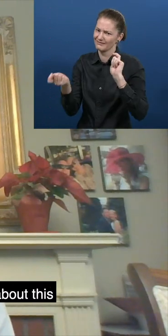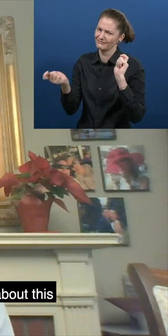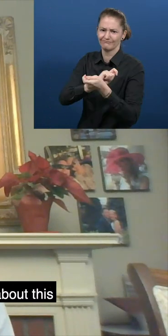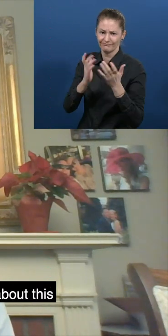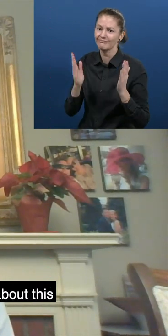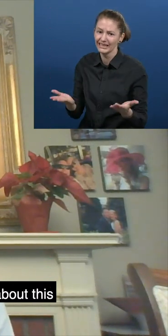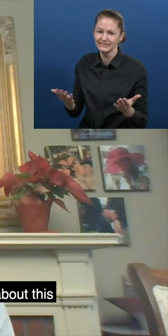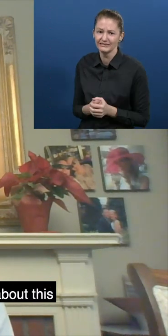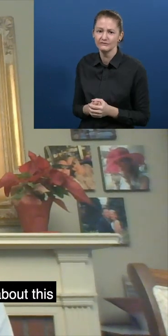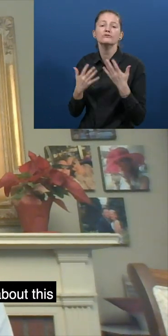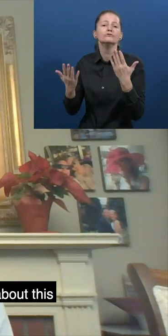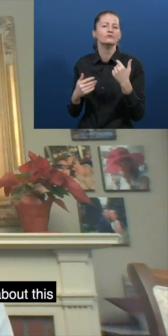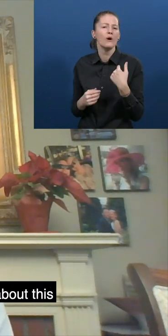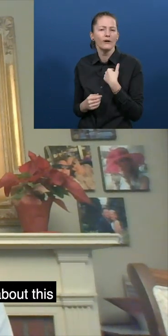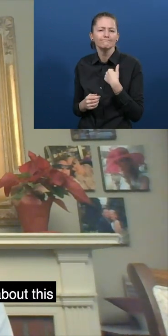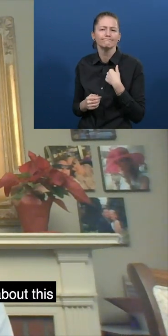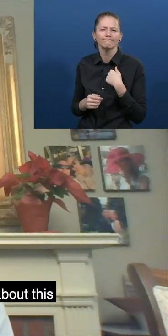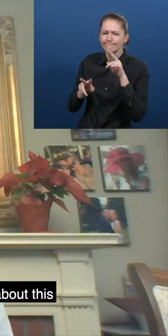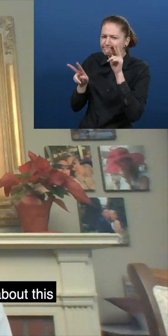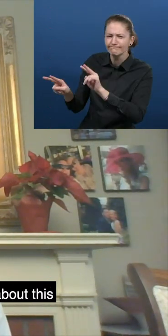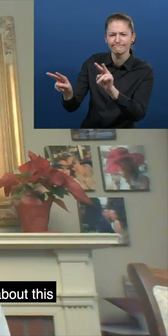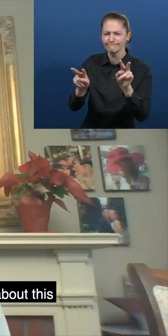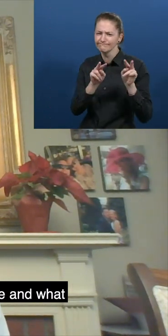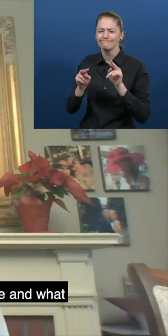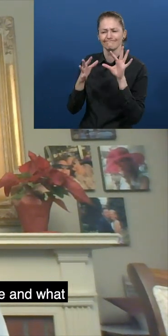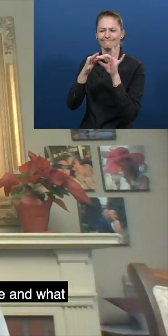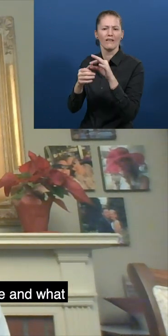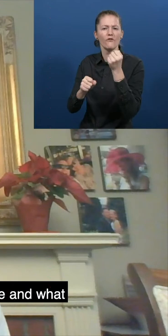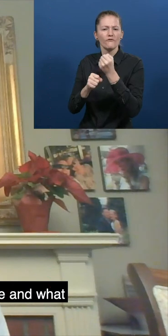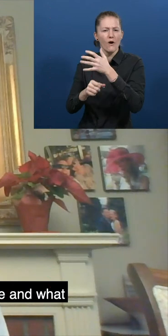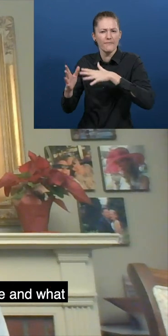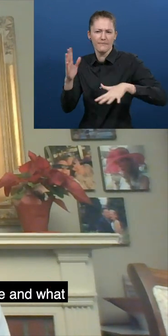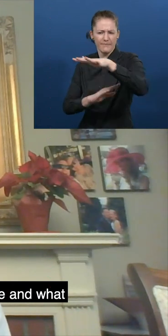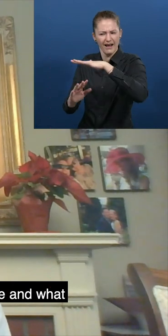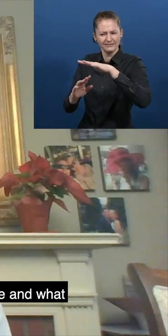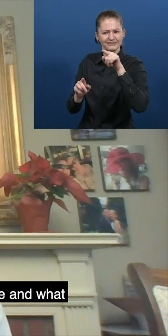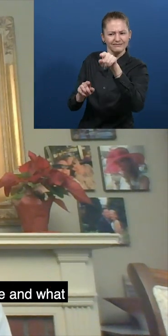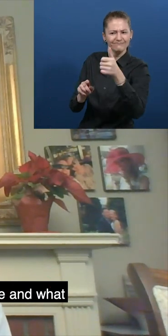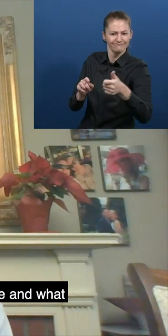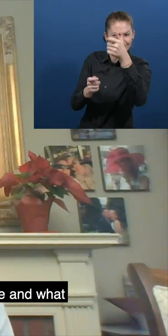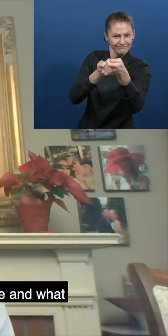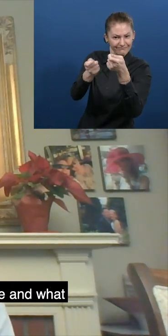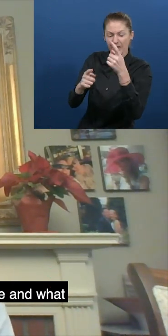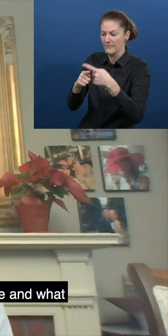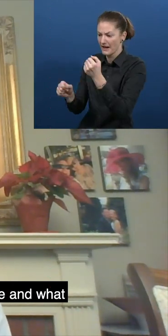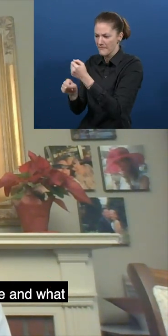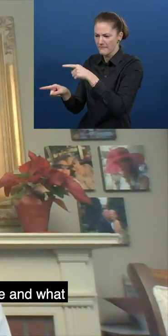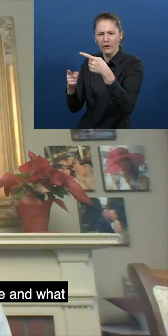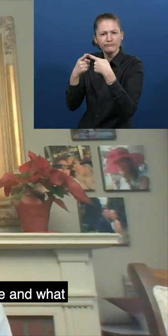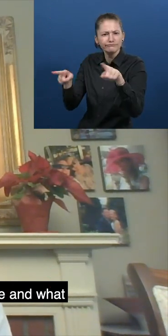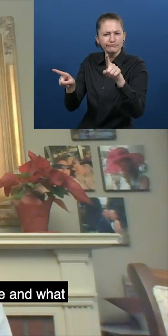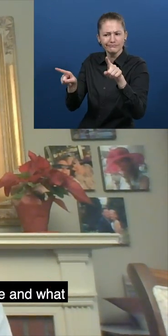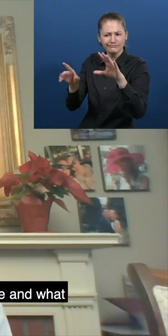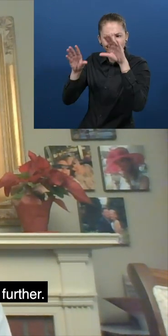So that's the context for what our survey tells us about the situation in the workplace, what executives perceive,